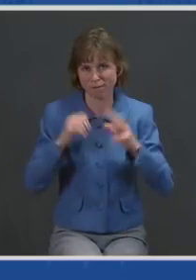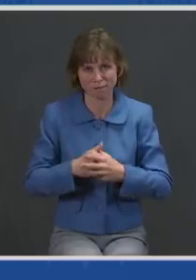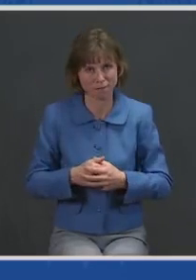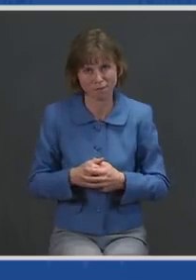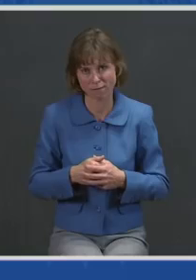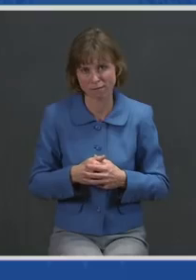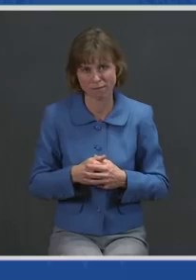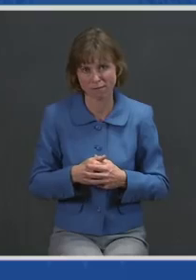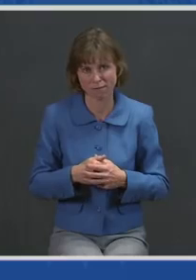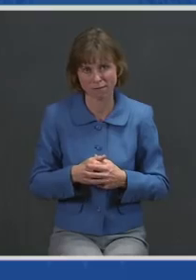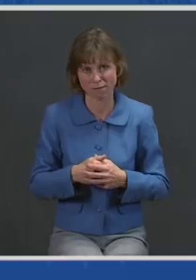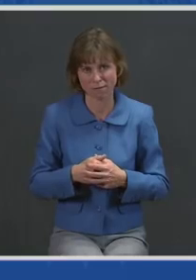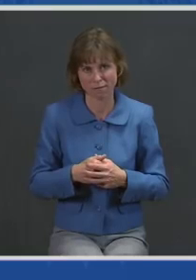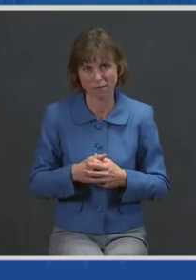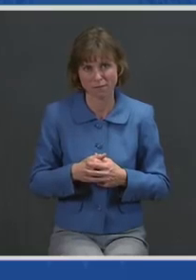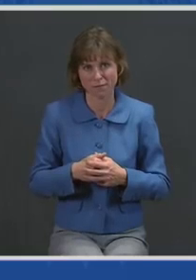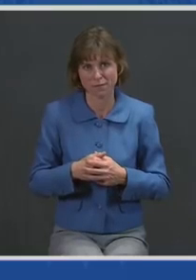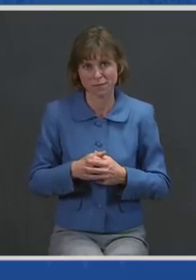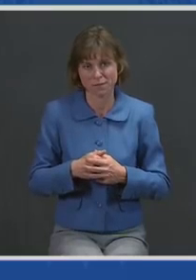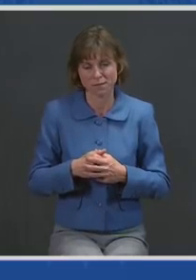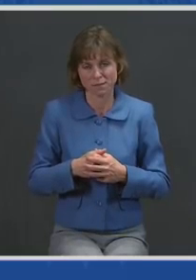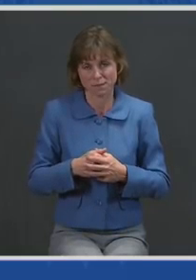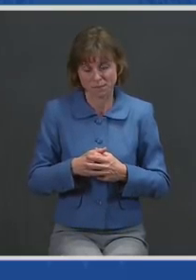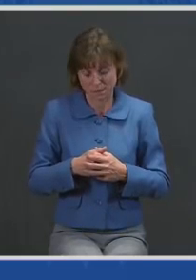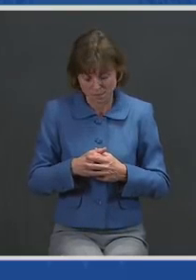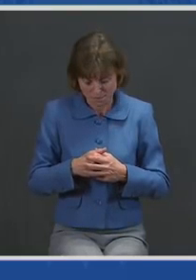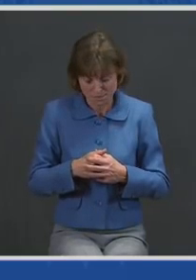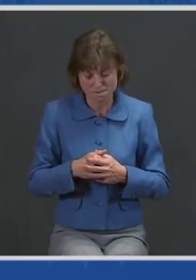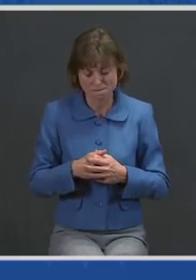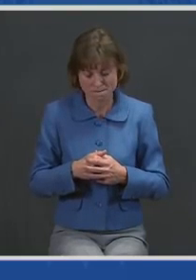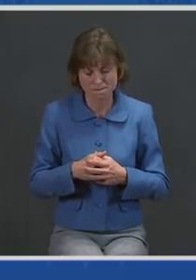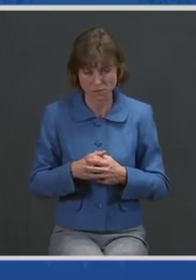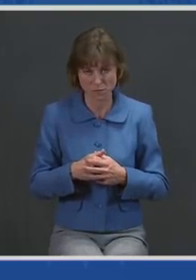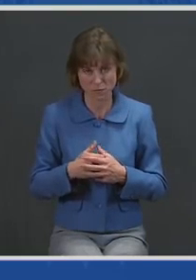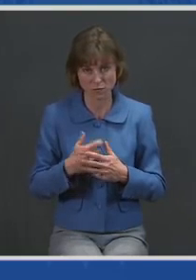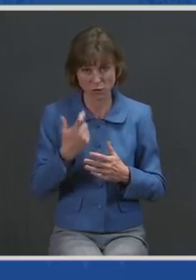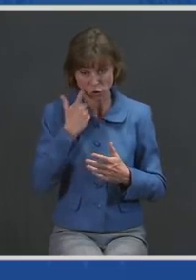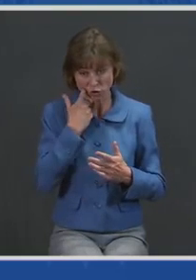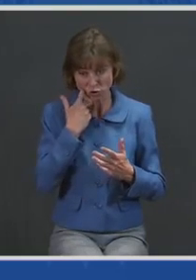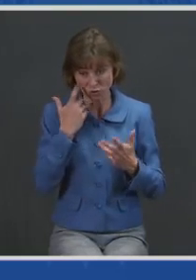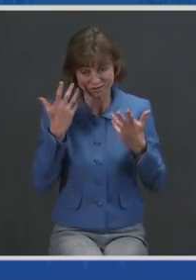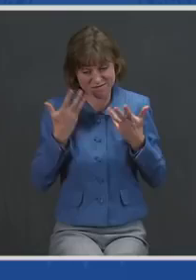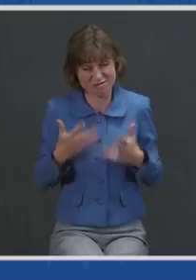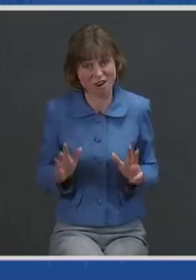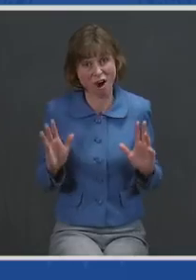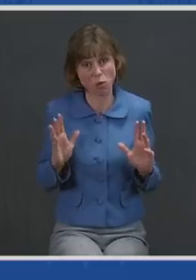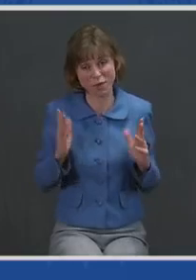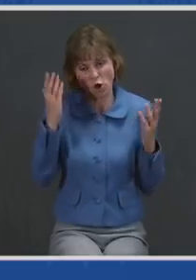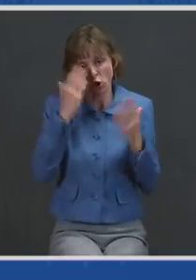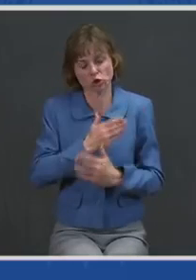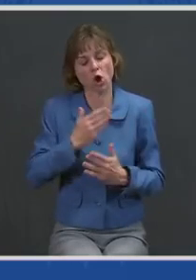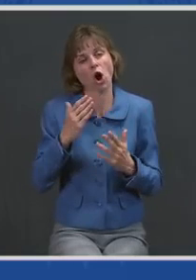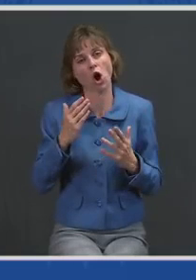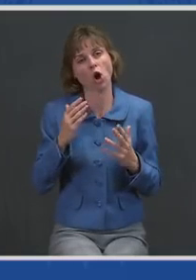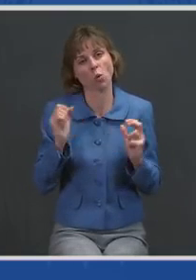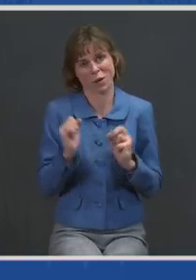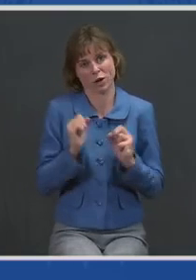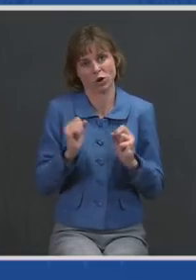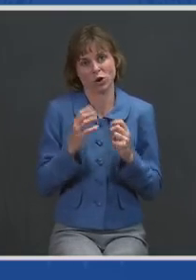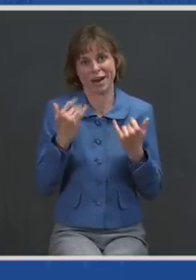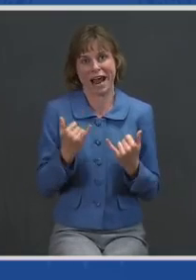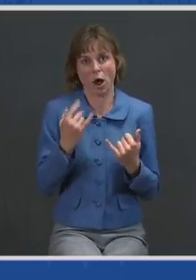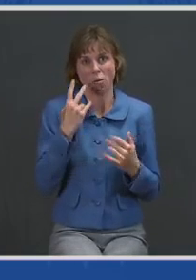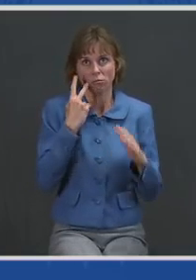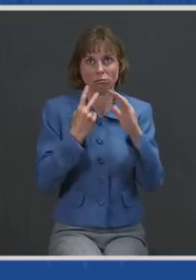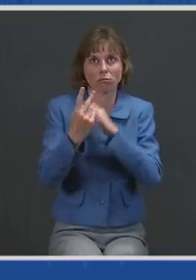Just as we were emerging from a dark winter into a hopeful spring and summer is not the time to